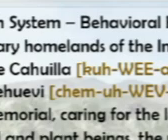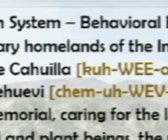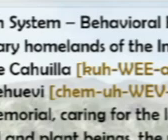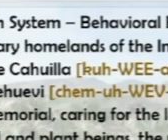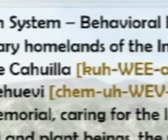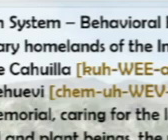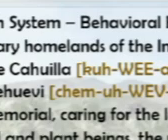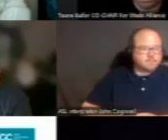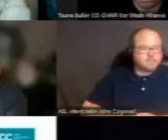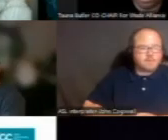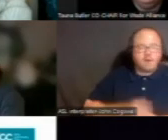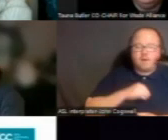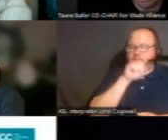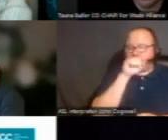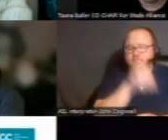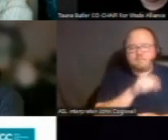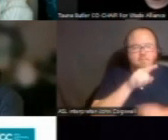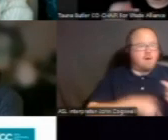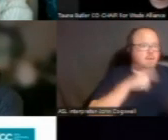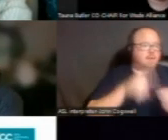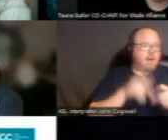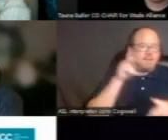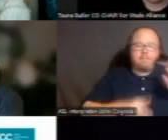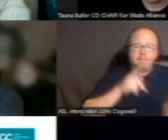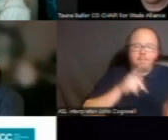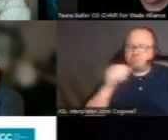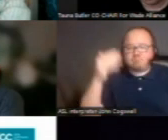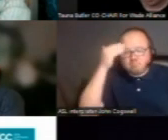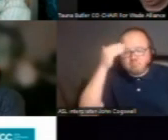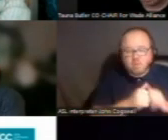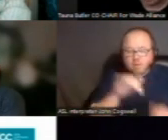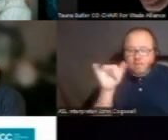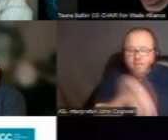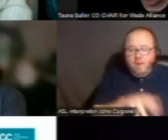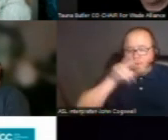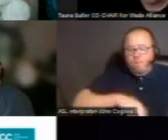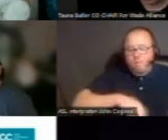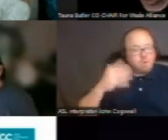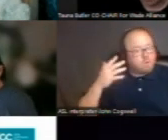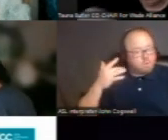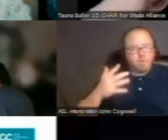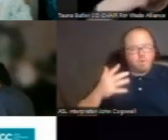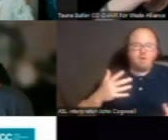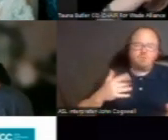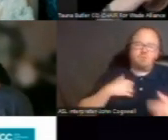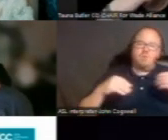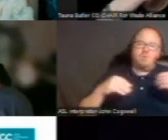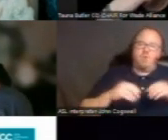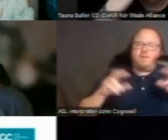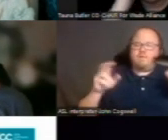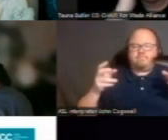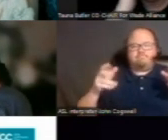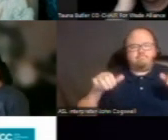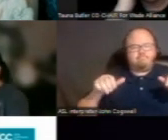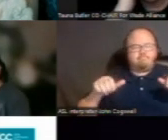So what I love about having people who are unfamiliar with it read it is that it puts us into that a little bit of that